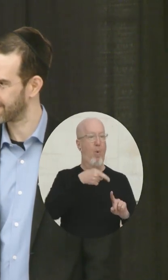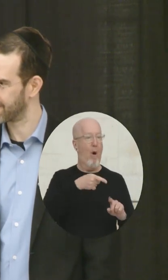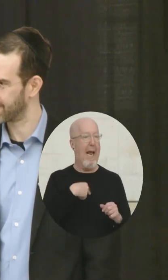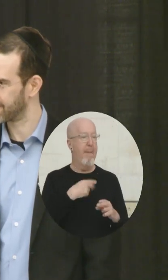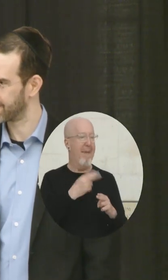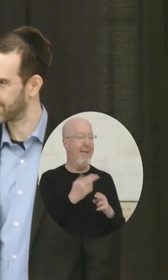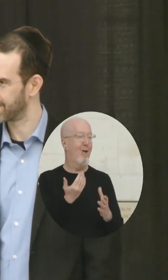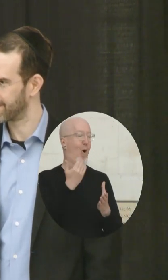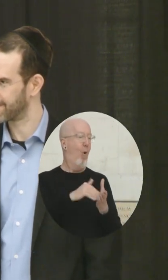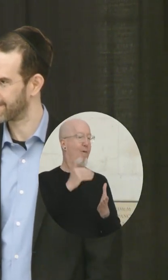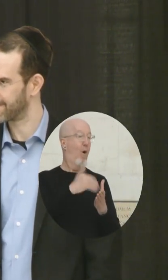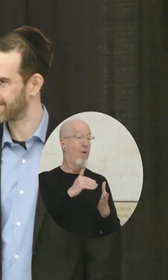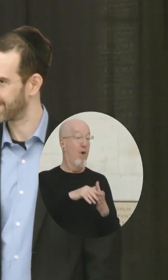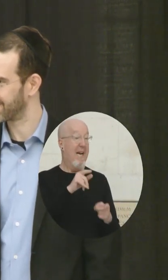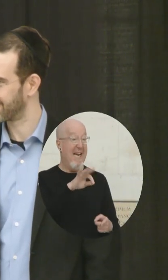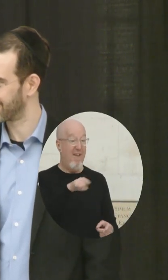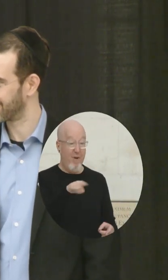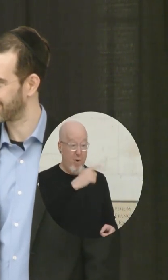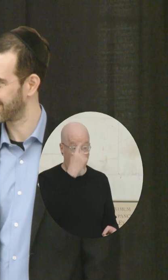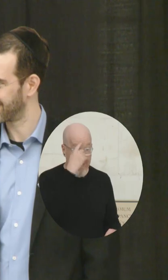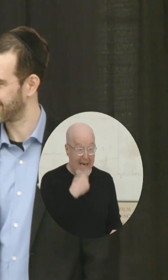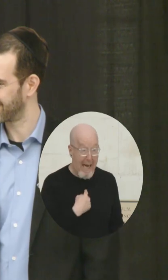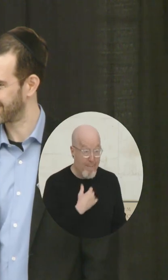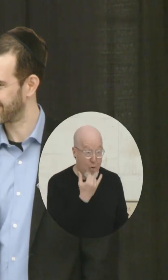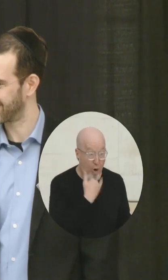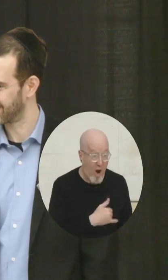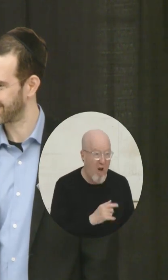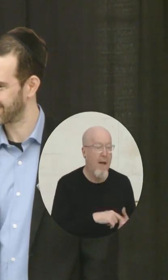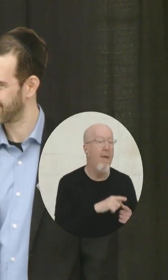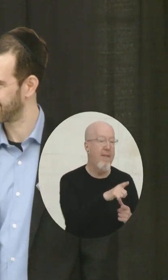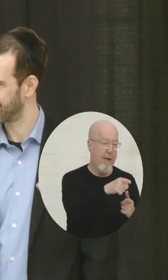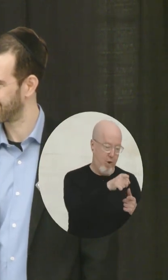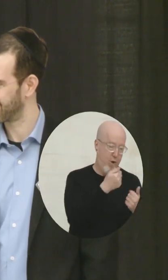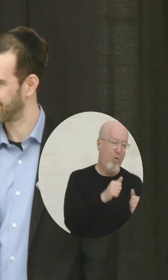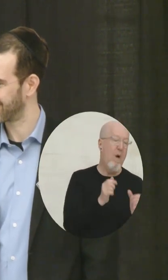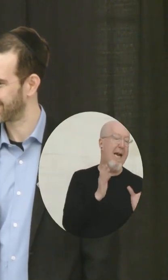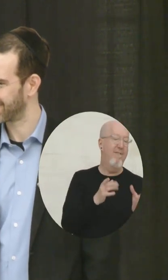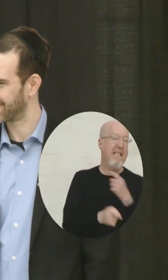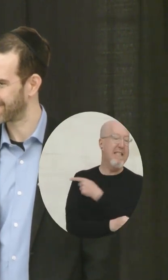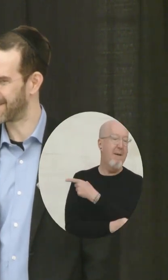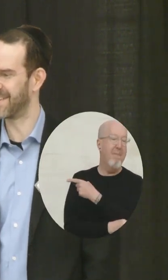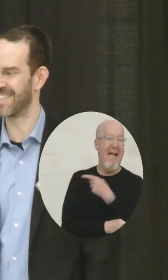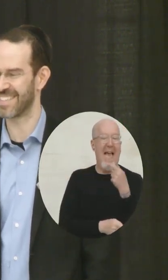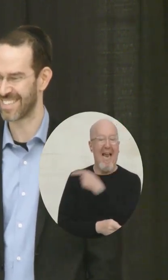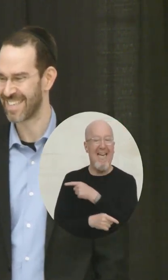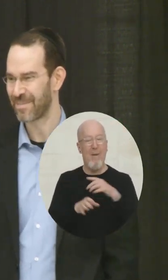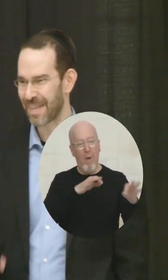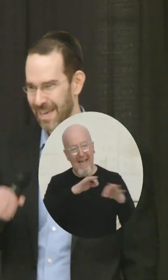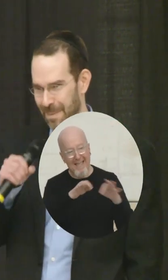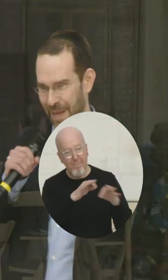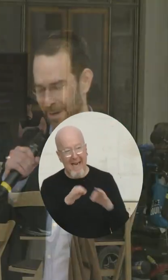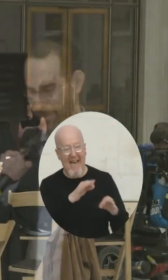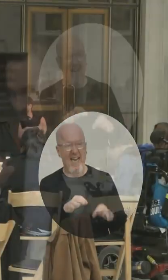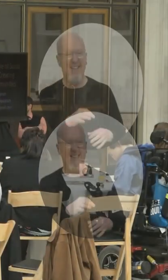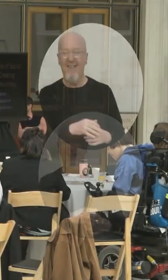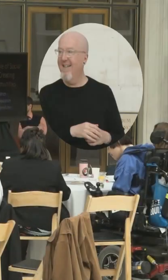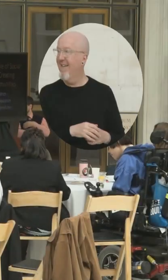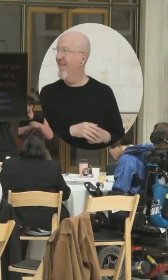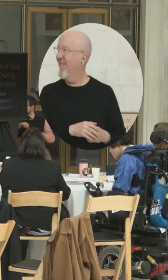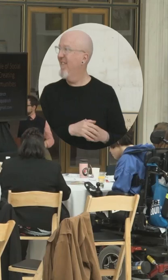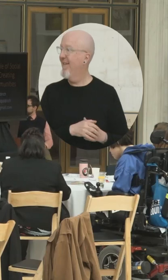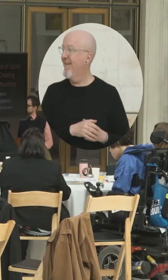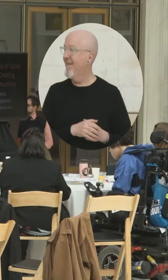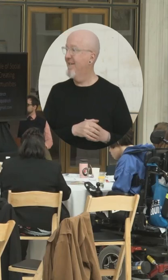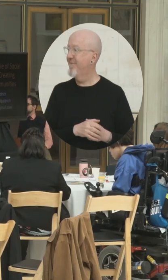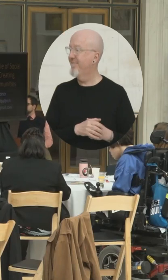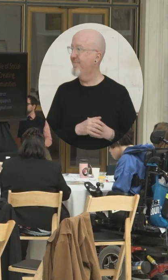so if you think I'm wrong, then explain to him why he's wrong. And he'll explain to you why that's impossible. And the lightning rod for Dan